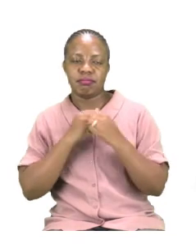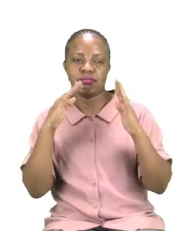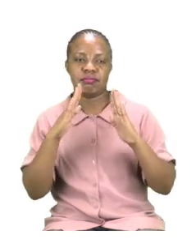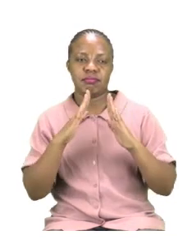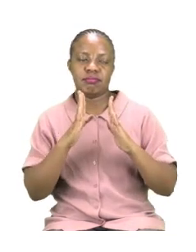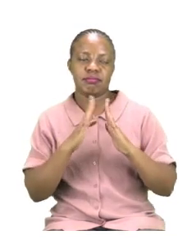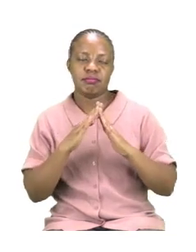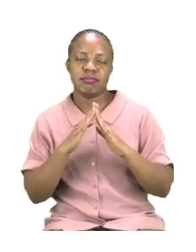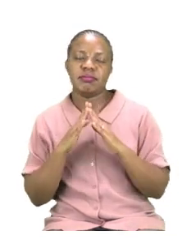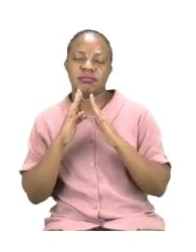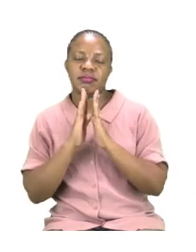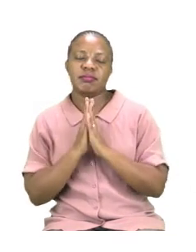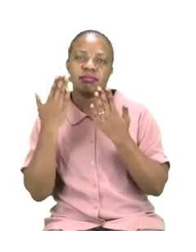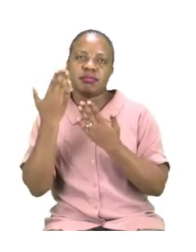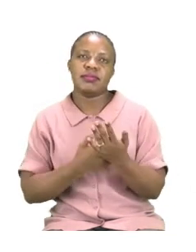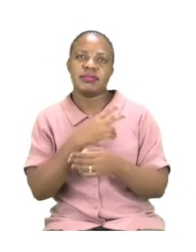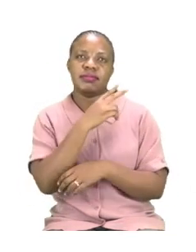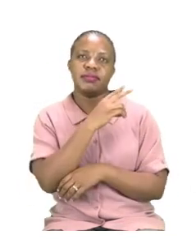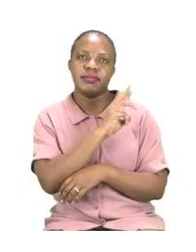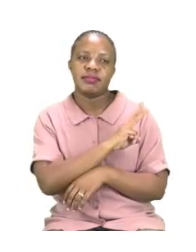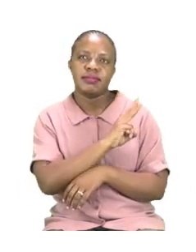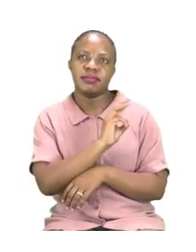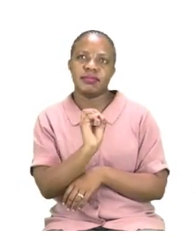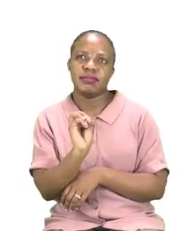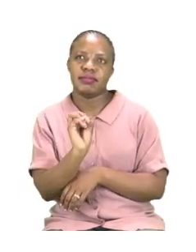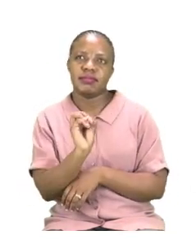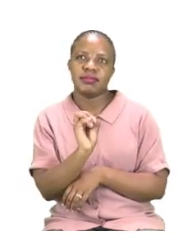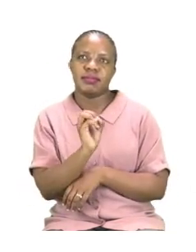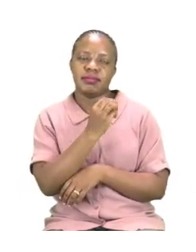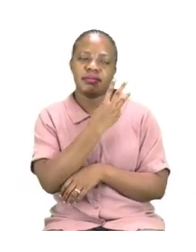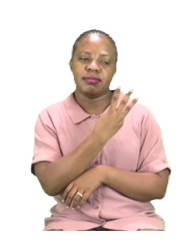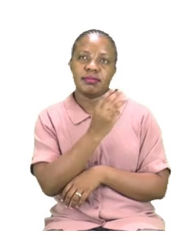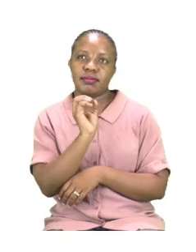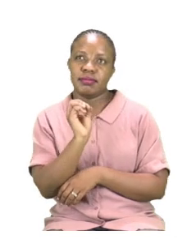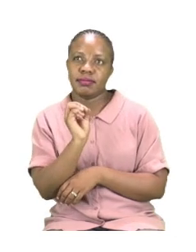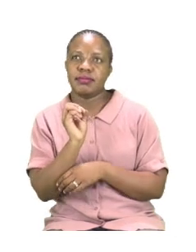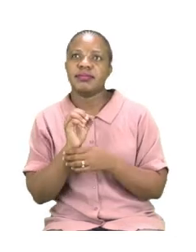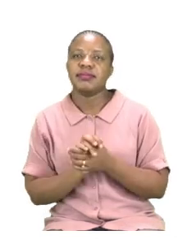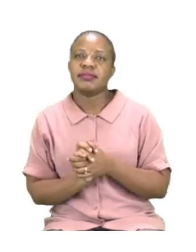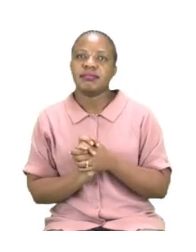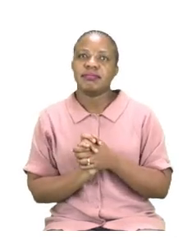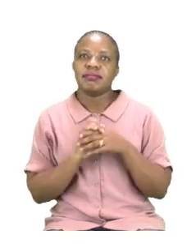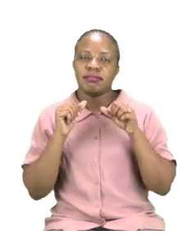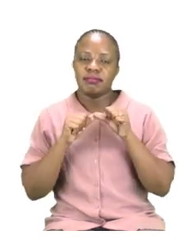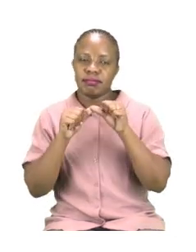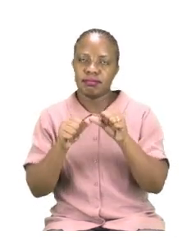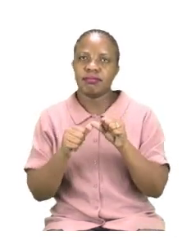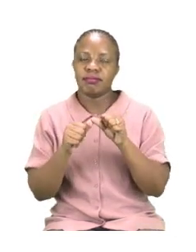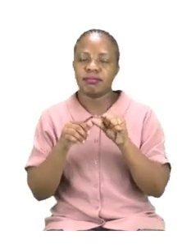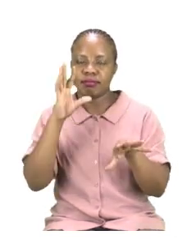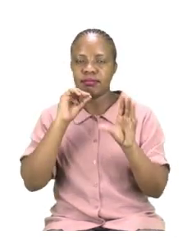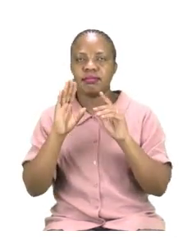go to page 30. On page 30, we are now moving on to geometry.